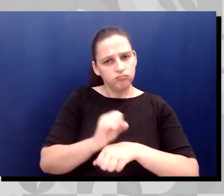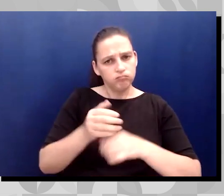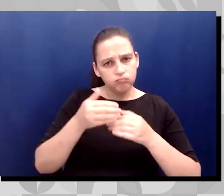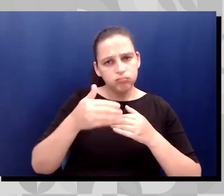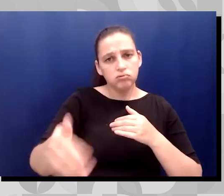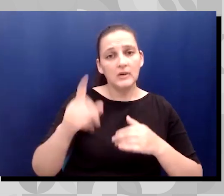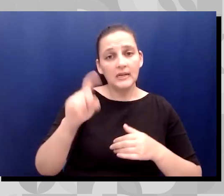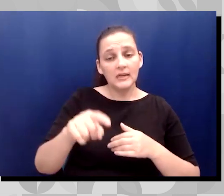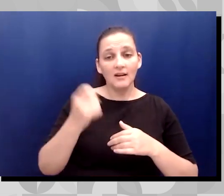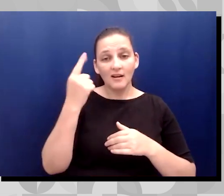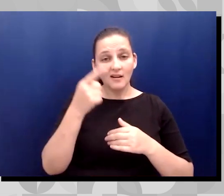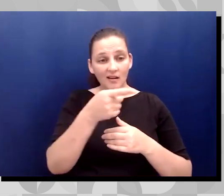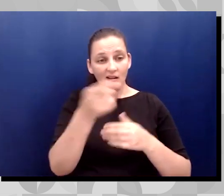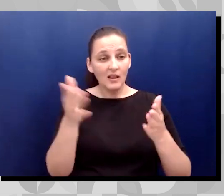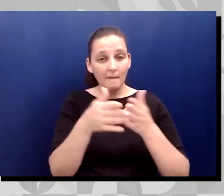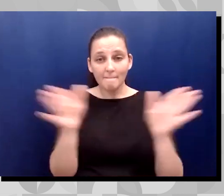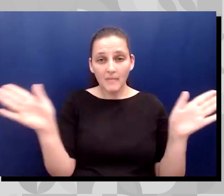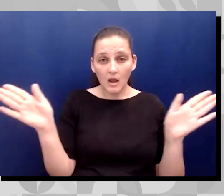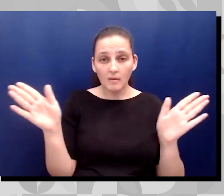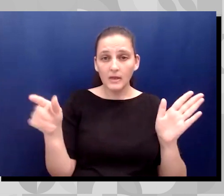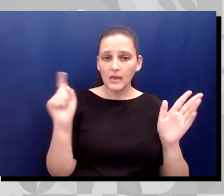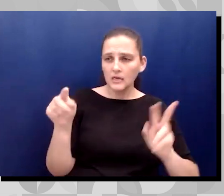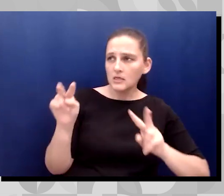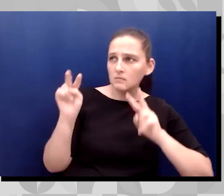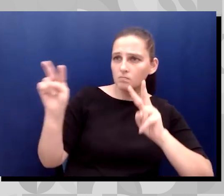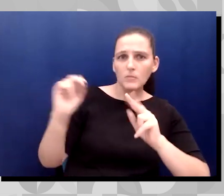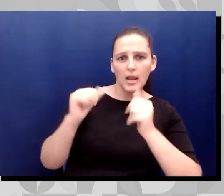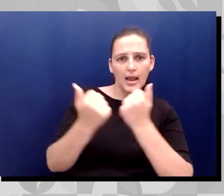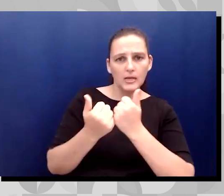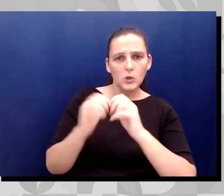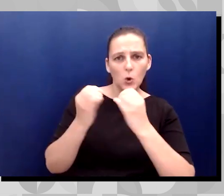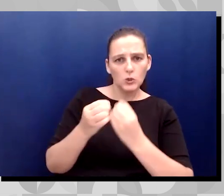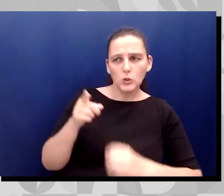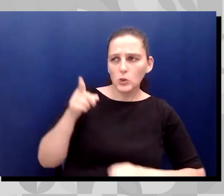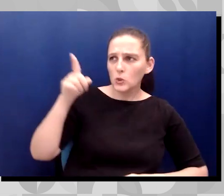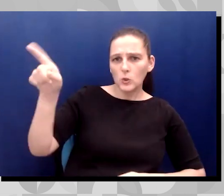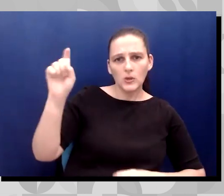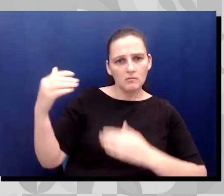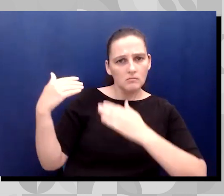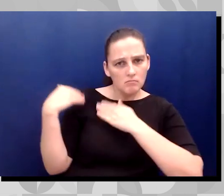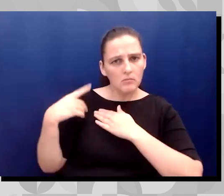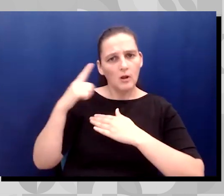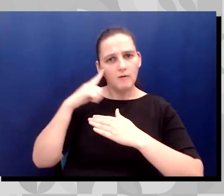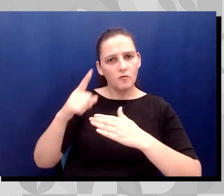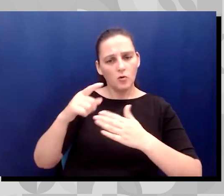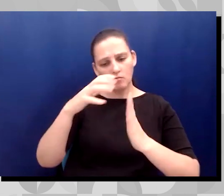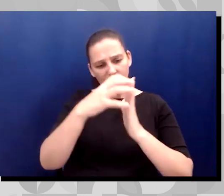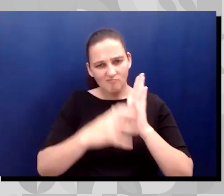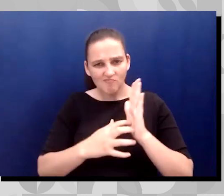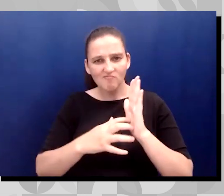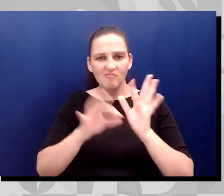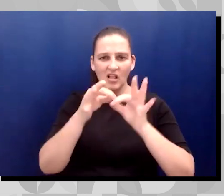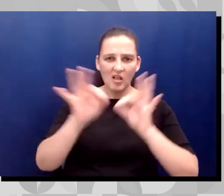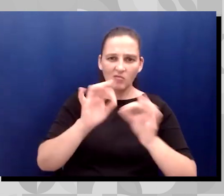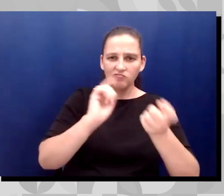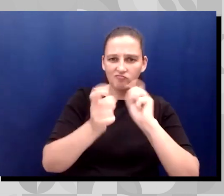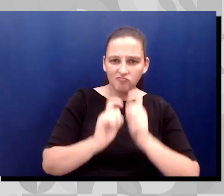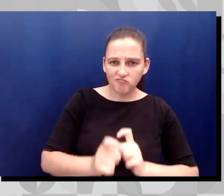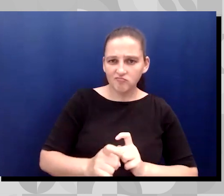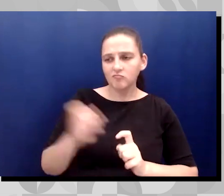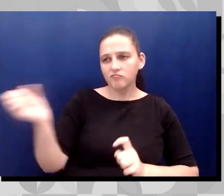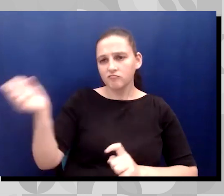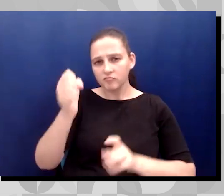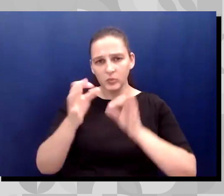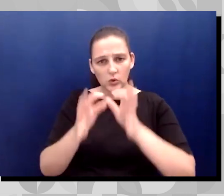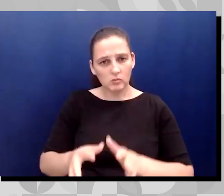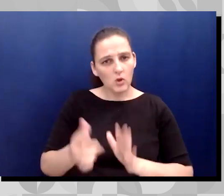agencies and organizations accountable for their language translation and interpretation responsibilities under law, as well as